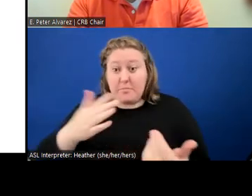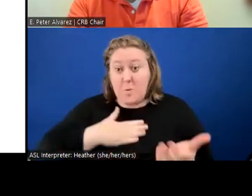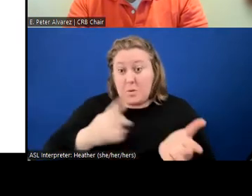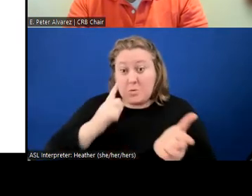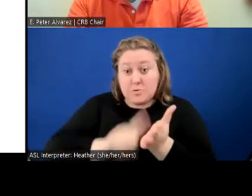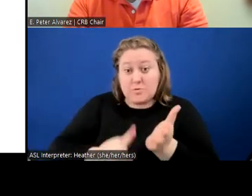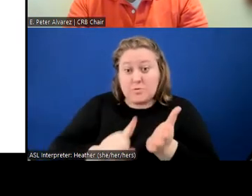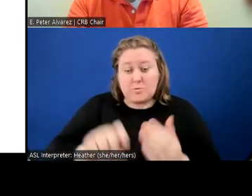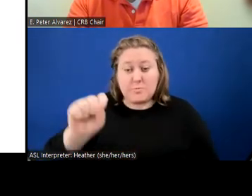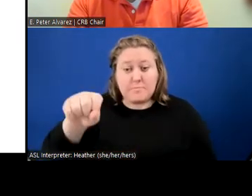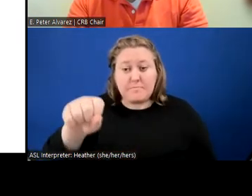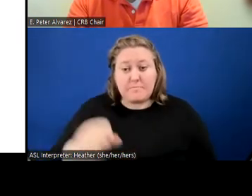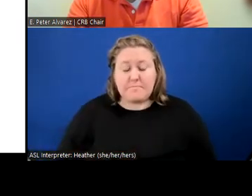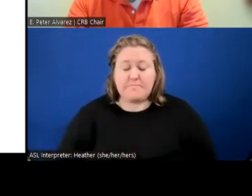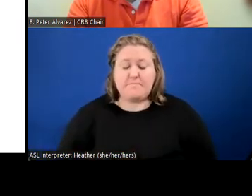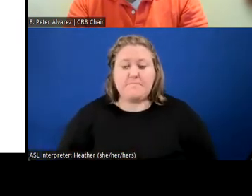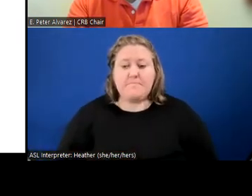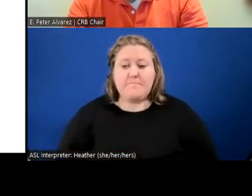into it.